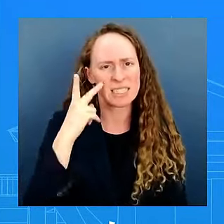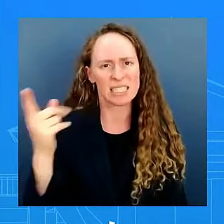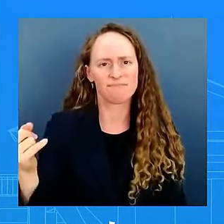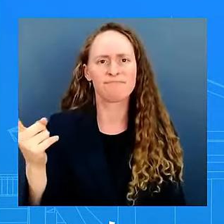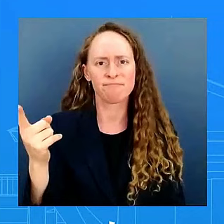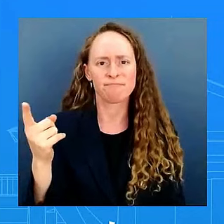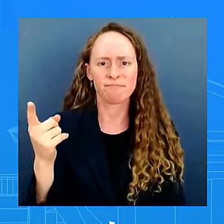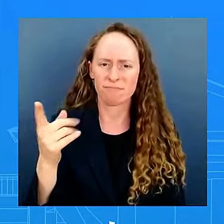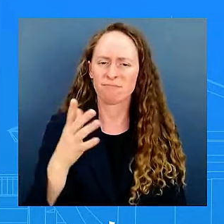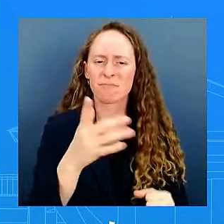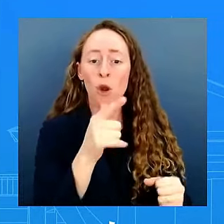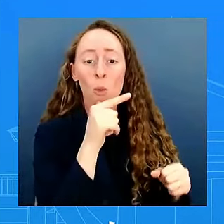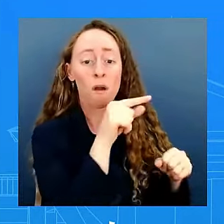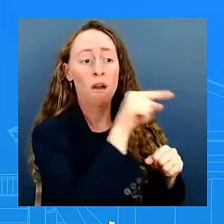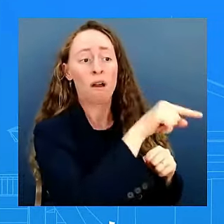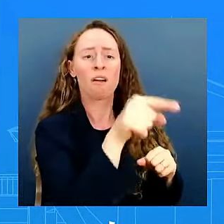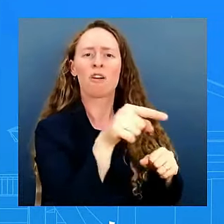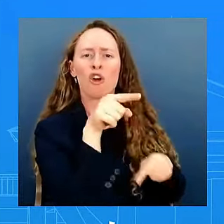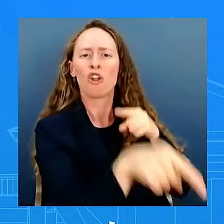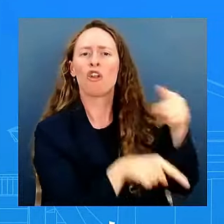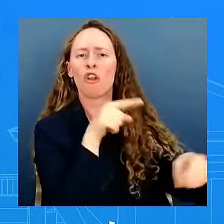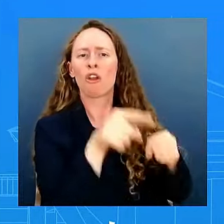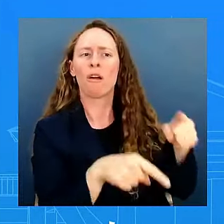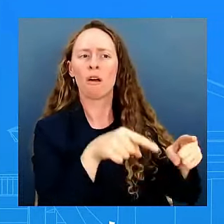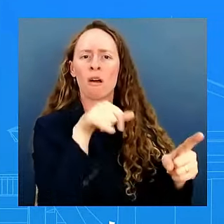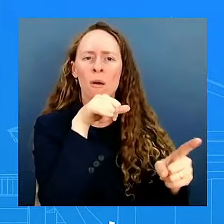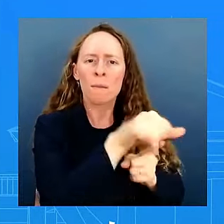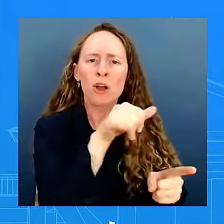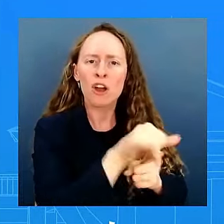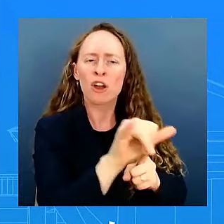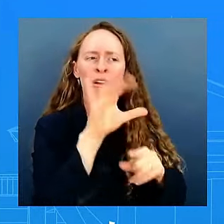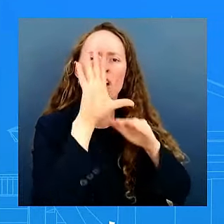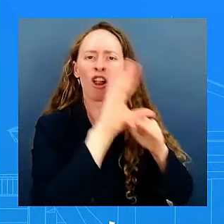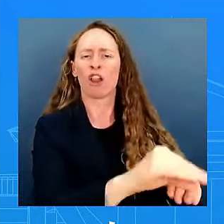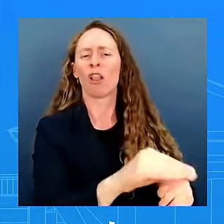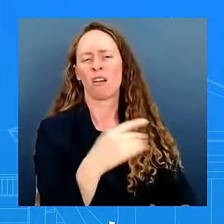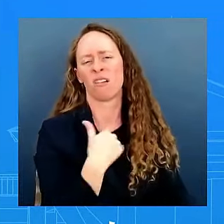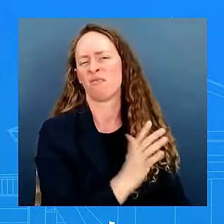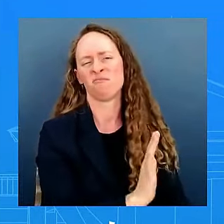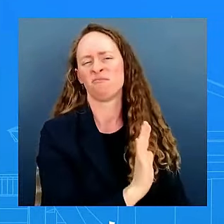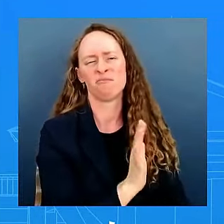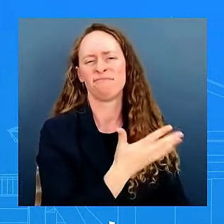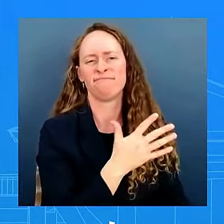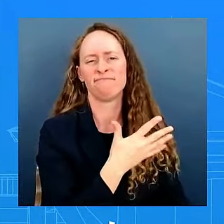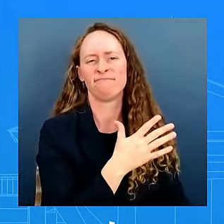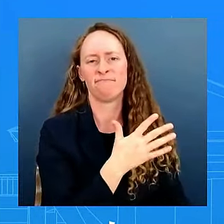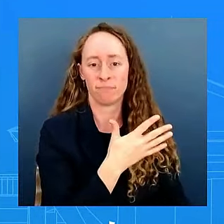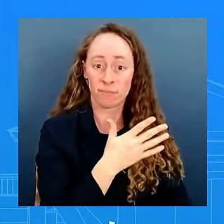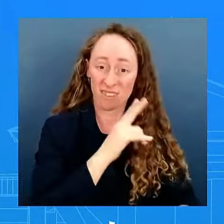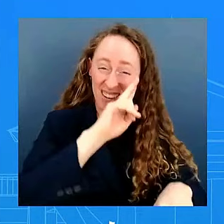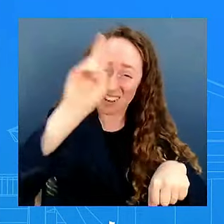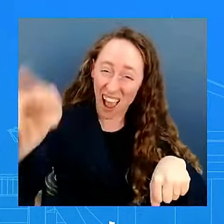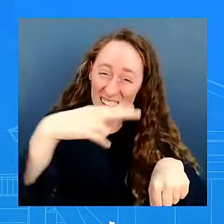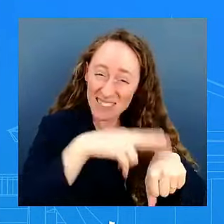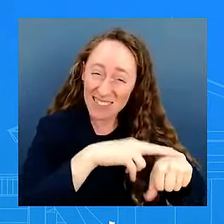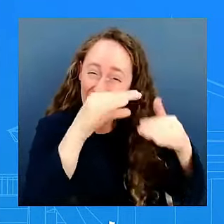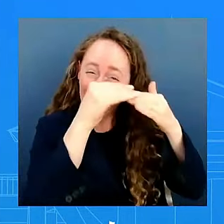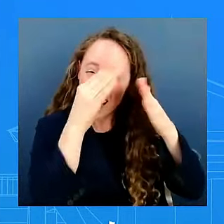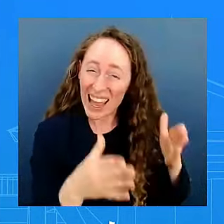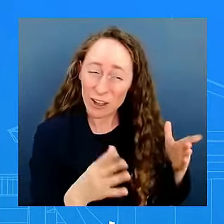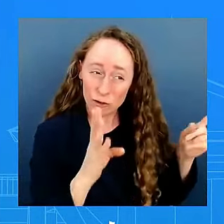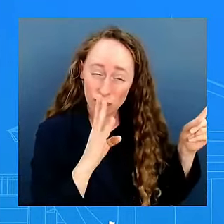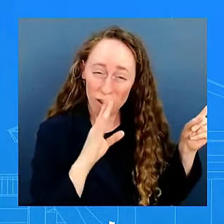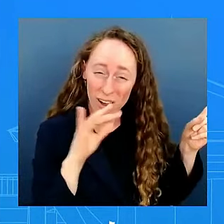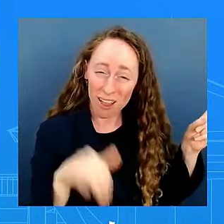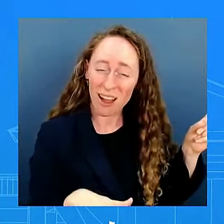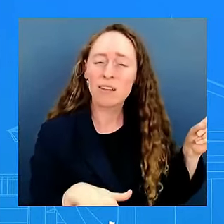community is attacked that's not what national leaders should be political leaders should not be attacking vulnerable